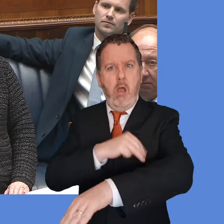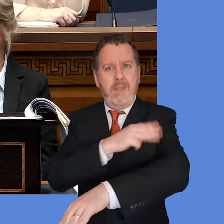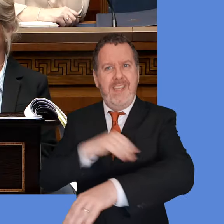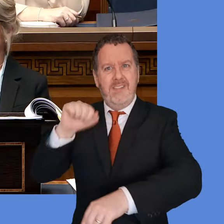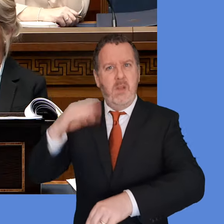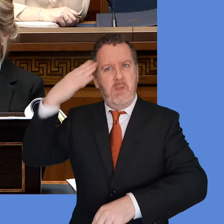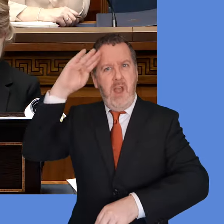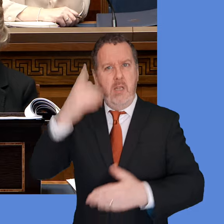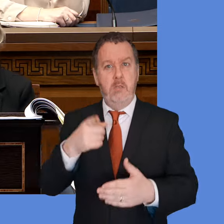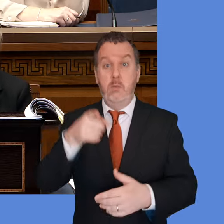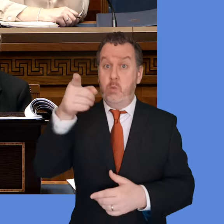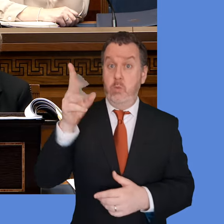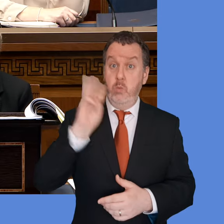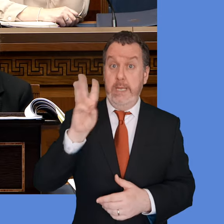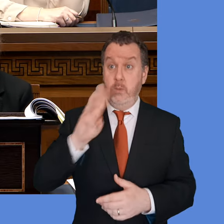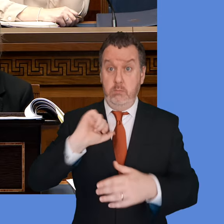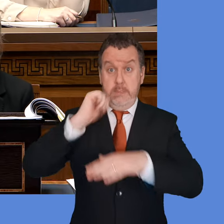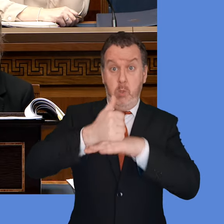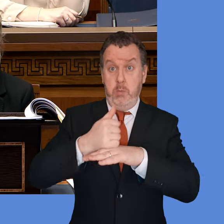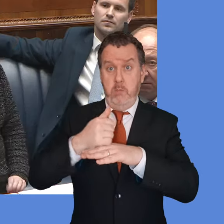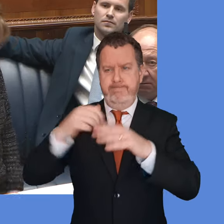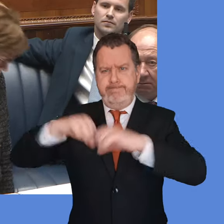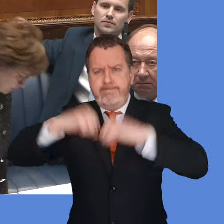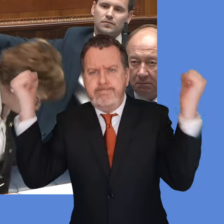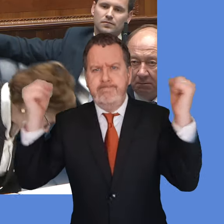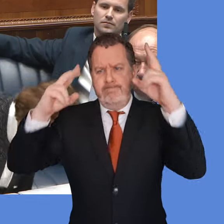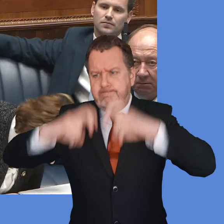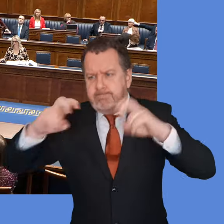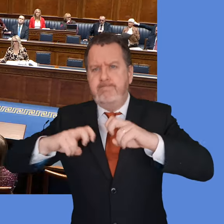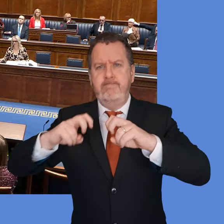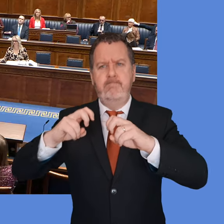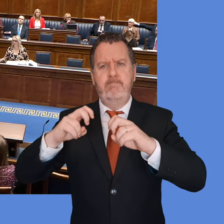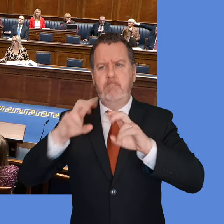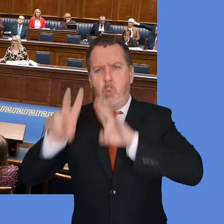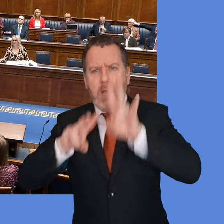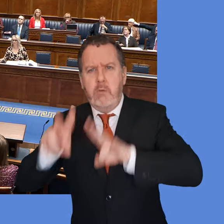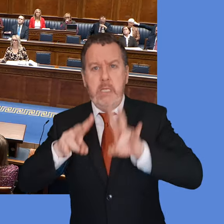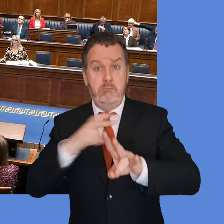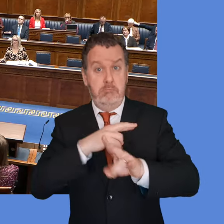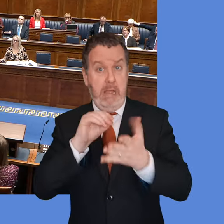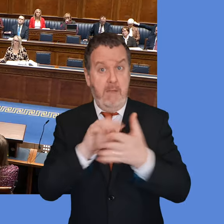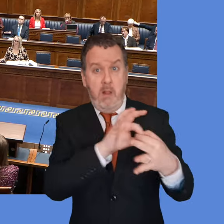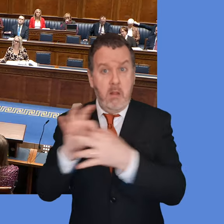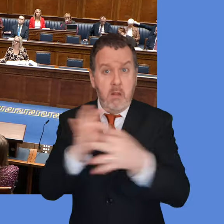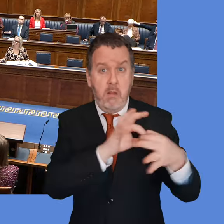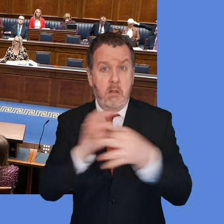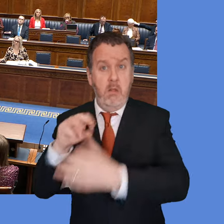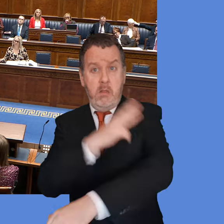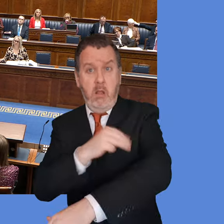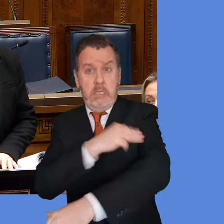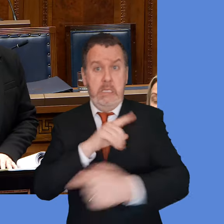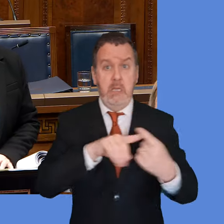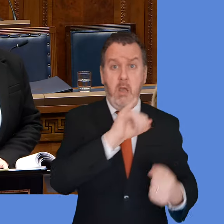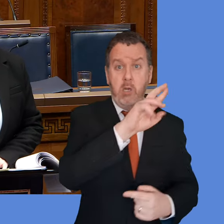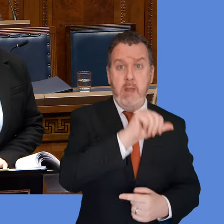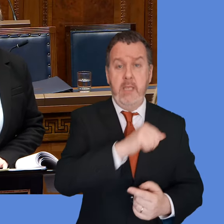influence to call for an inquiry into such collusion? I think this all speaks to